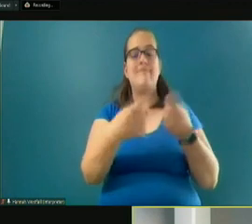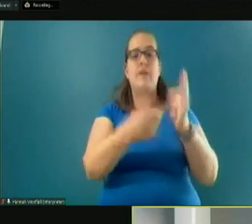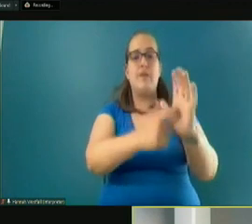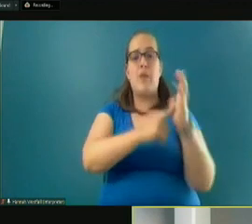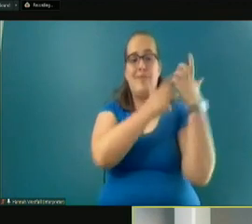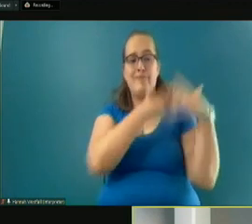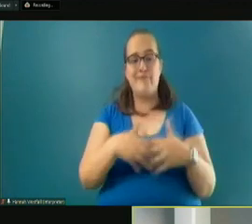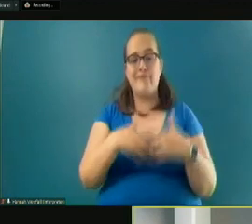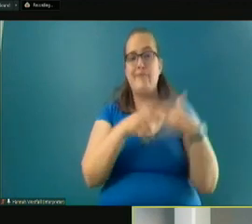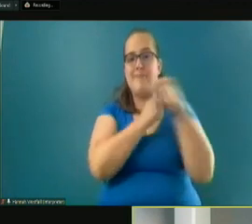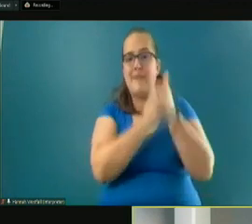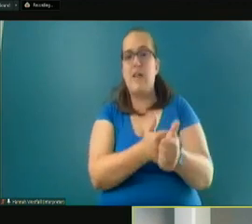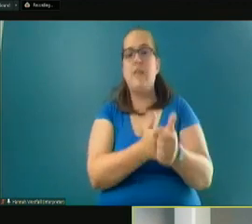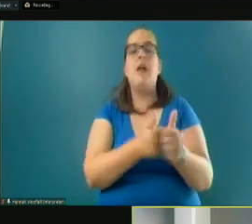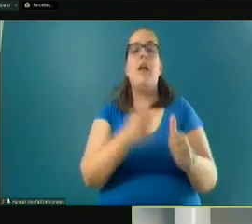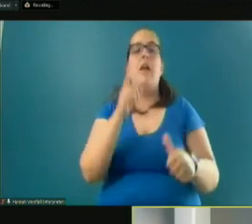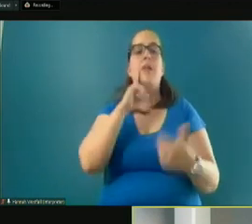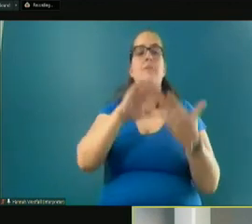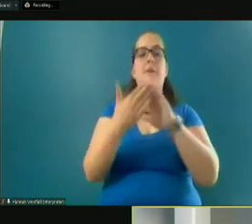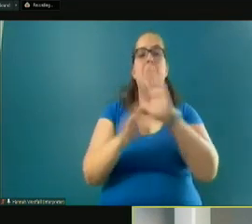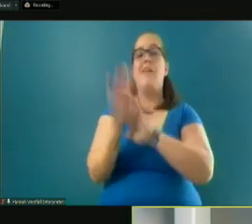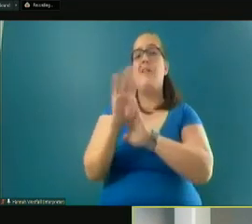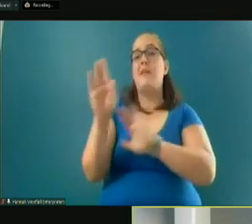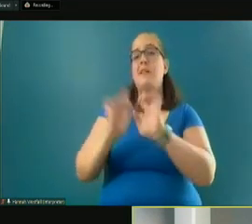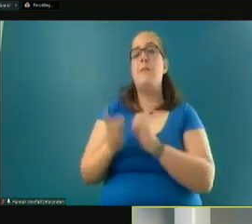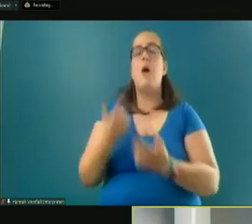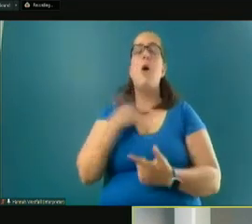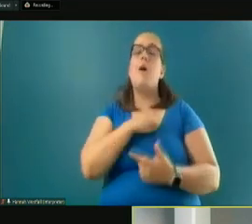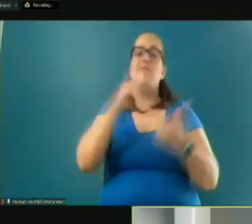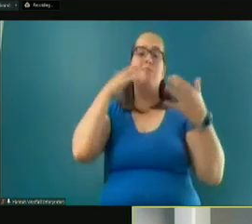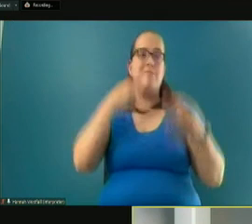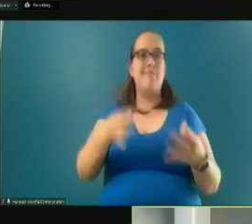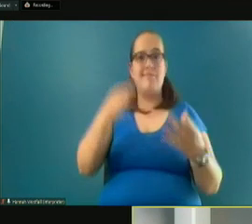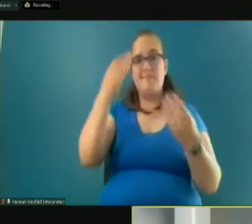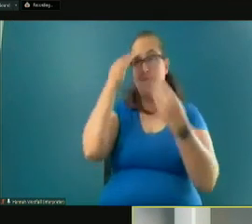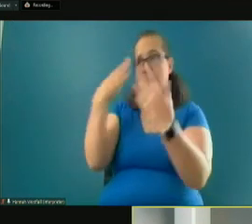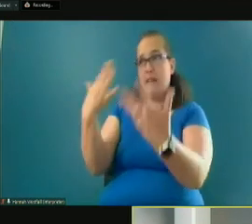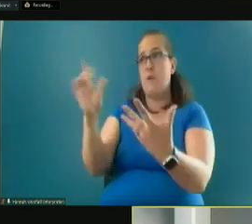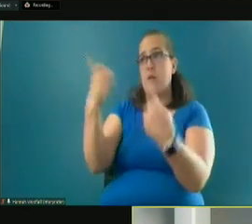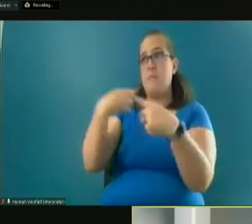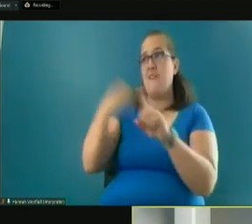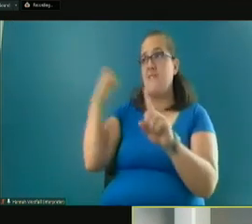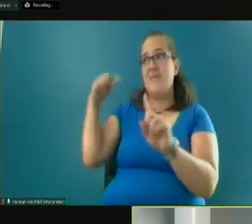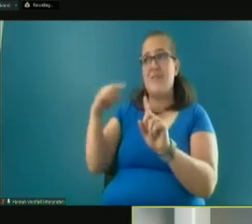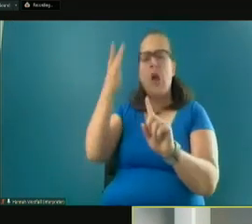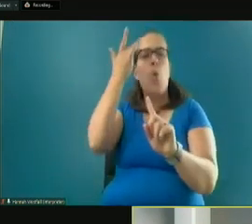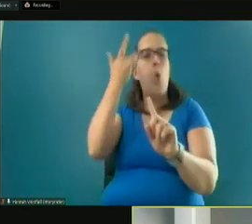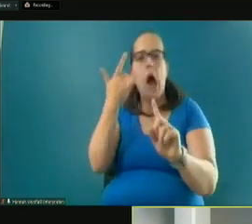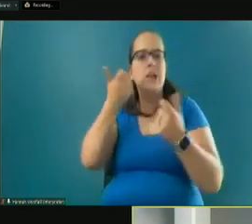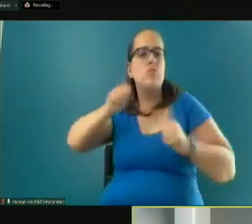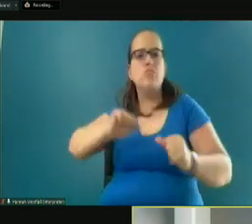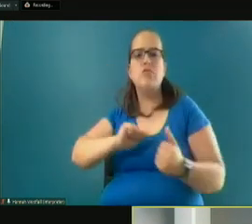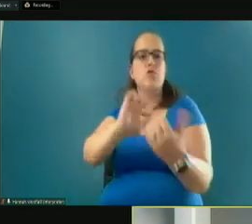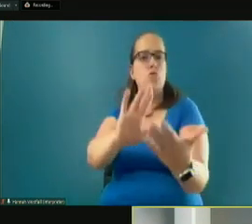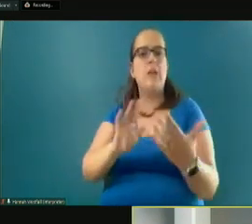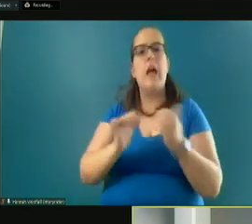in the community development department, we can certainly inform them of where it's come from, what it's intended to address, and how